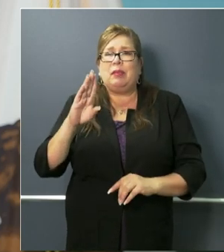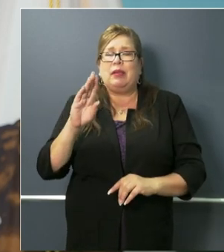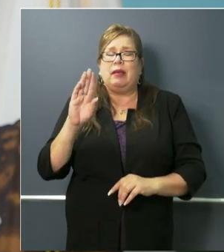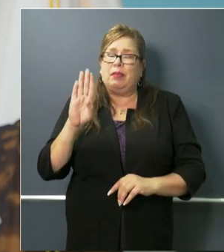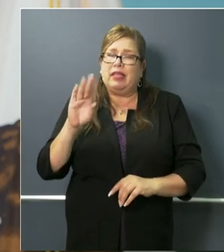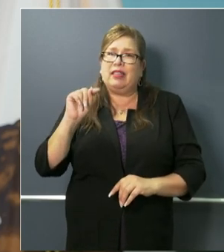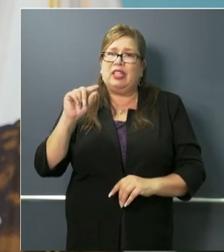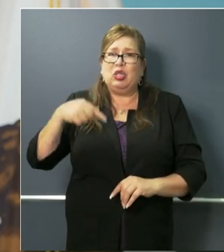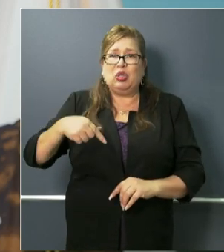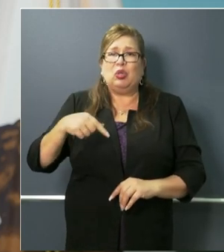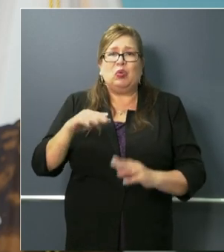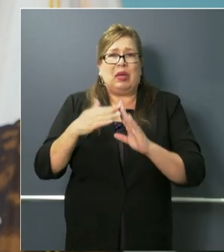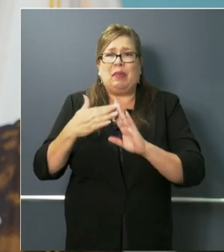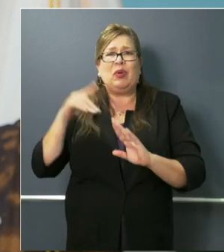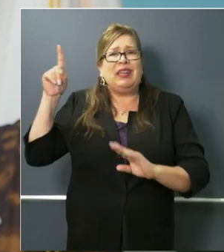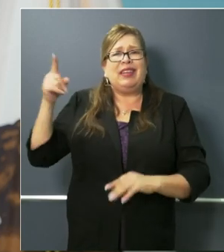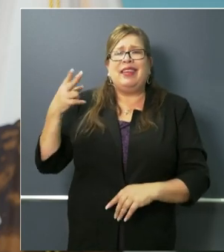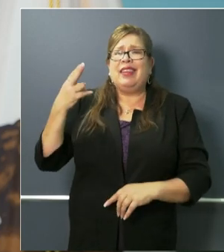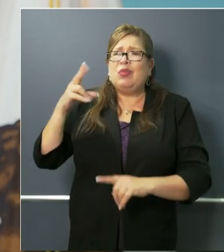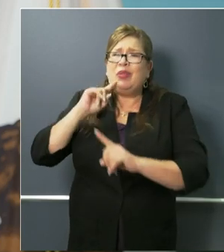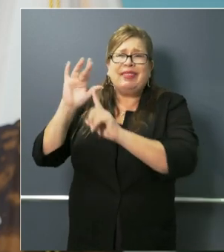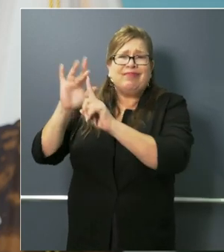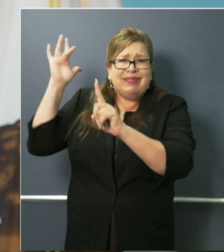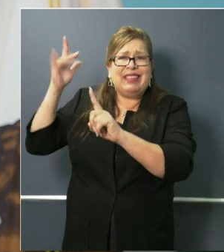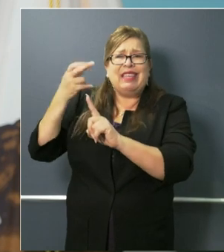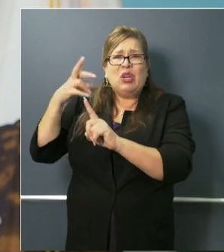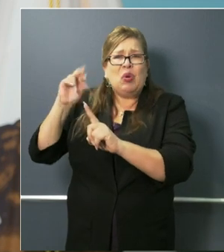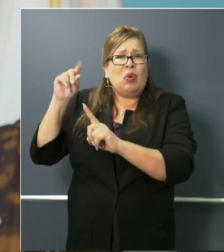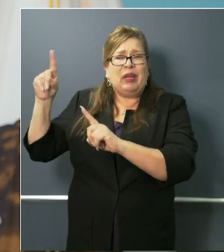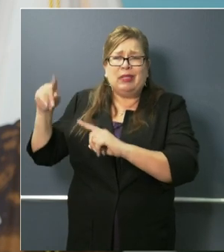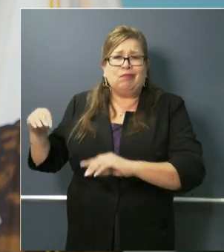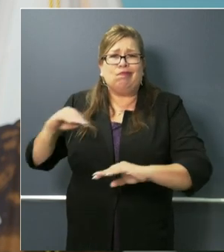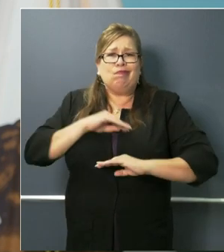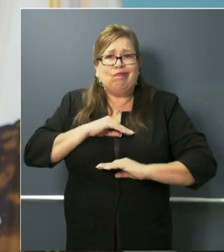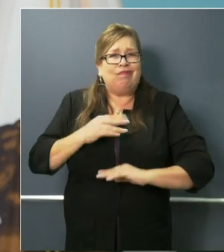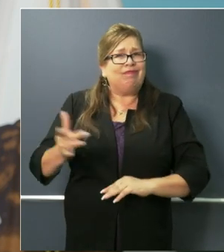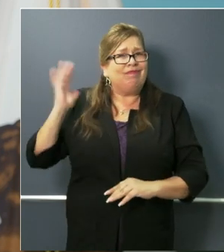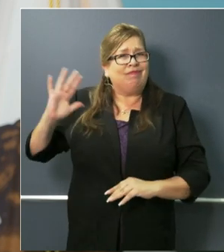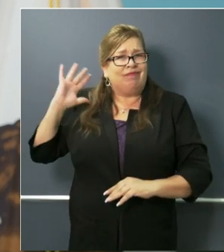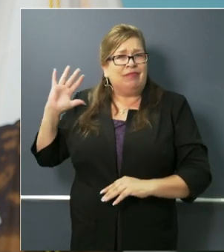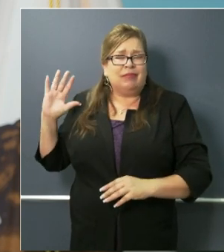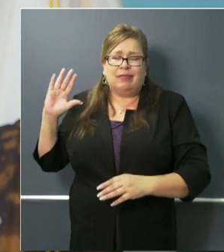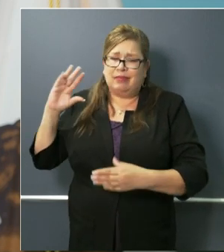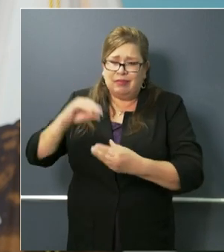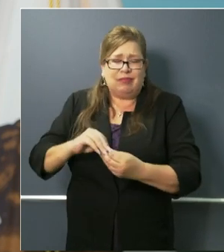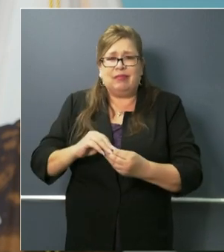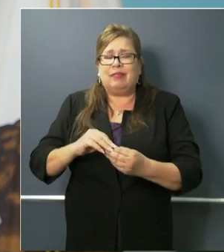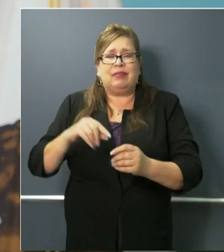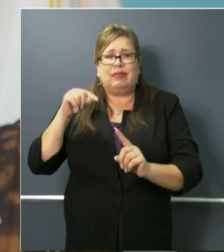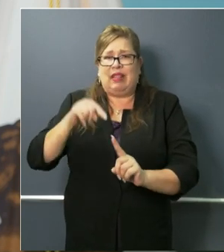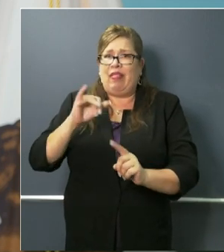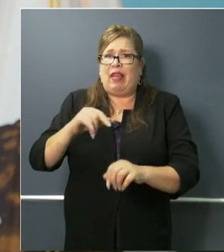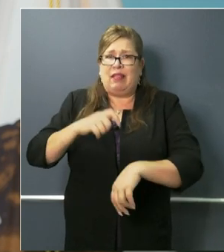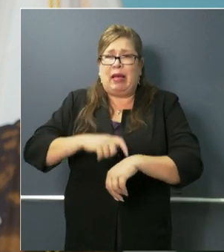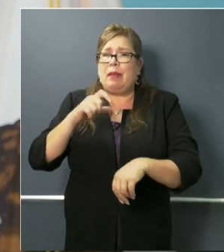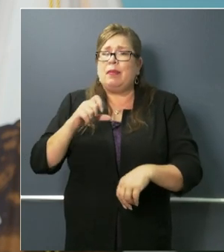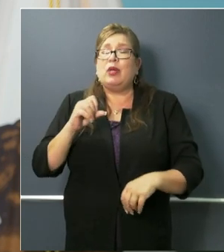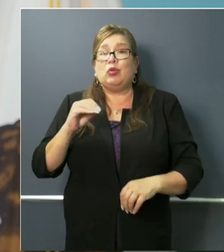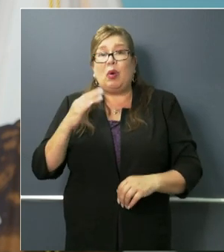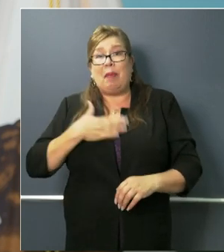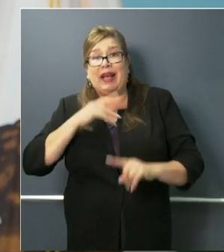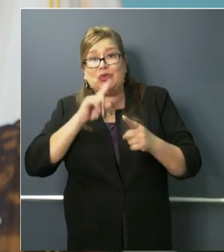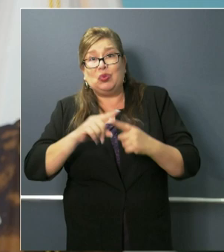heroes decades ago uh in terms of how he met that moment and he spoke truth uh in that moment and so uh the answer is